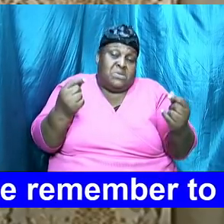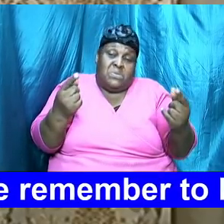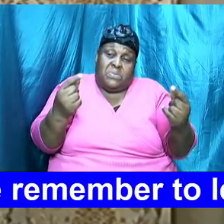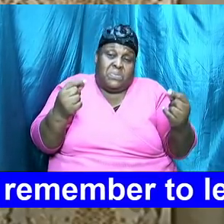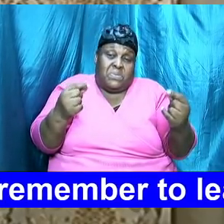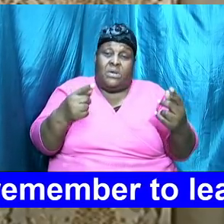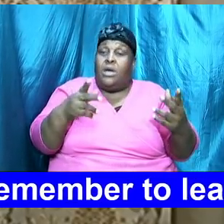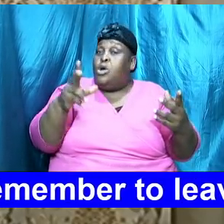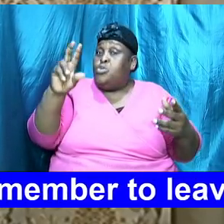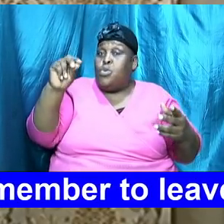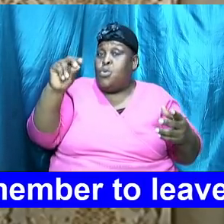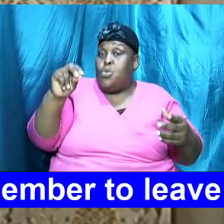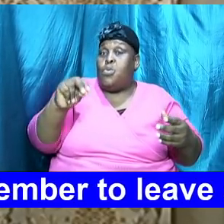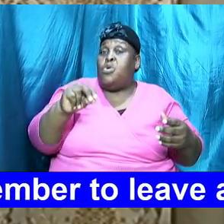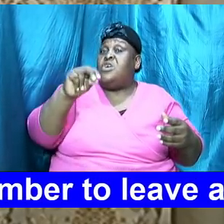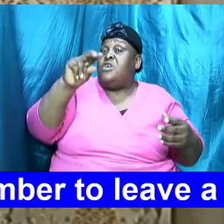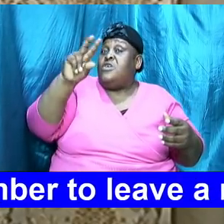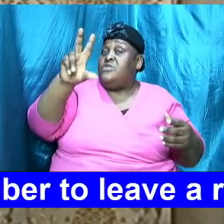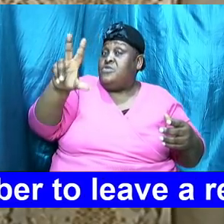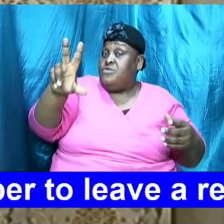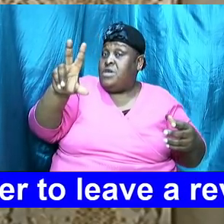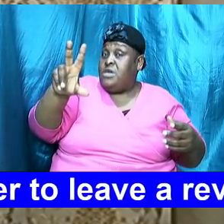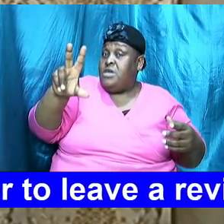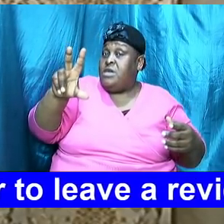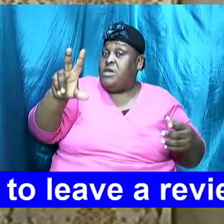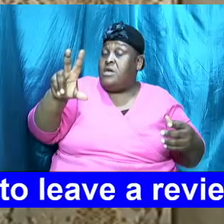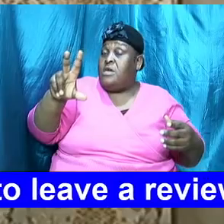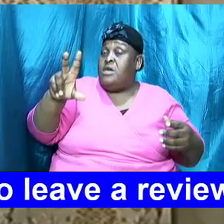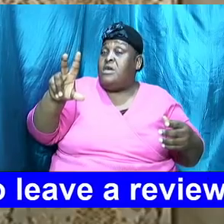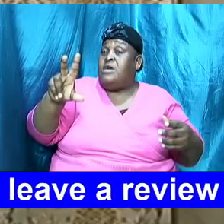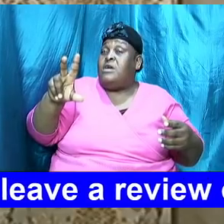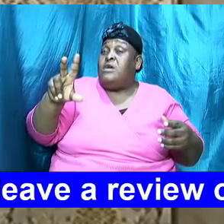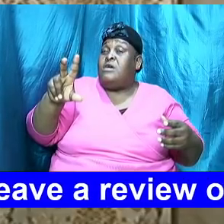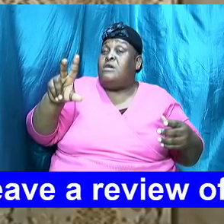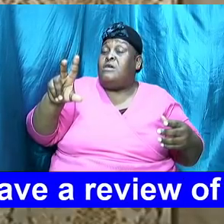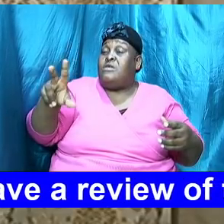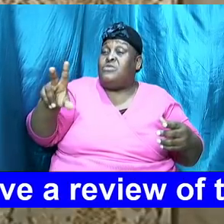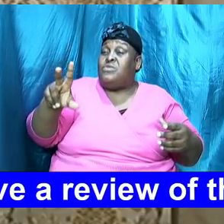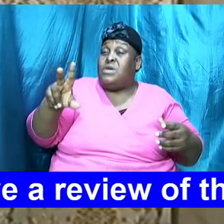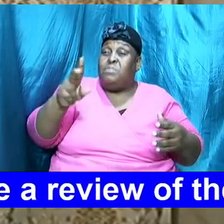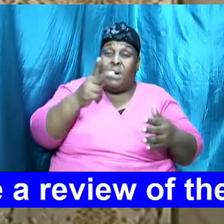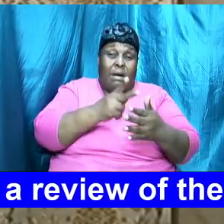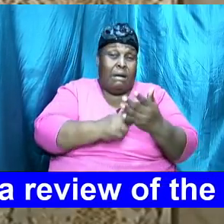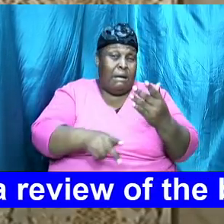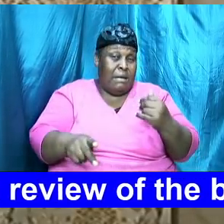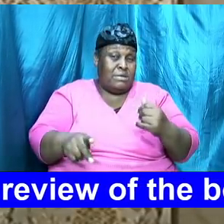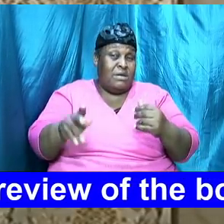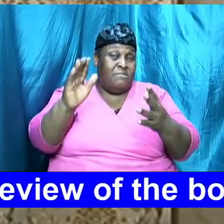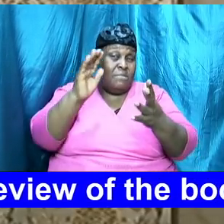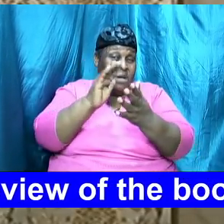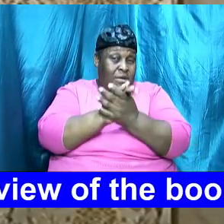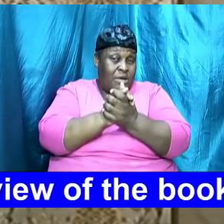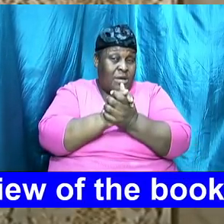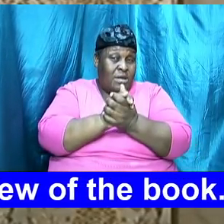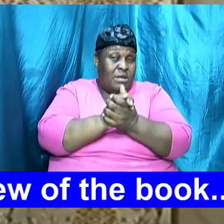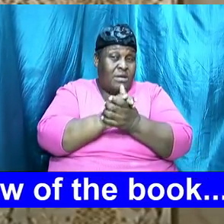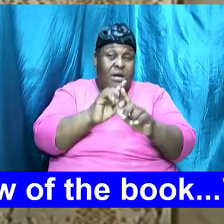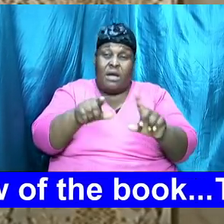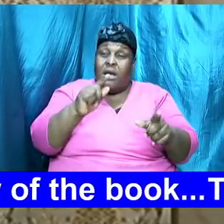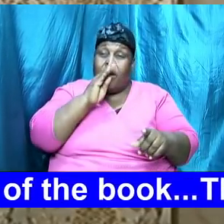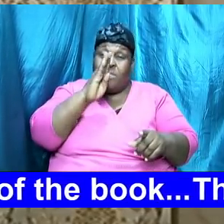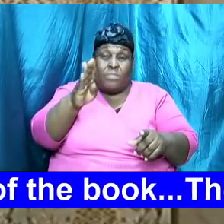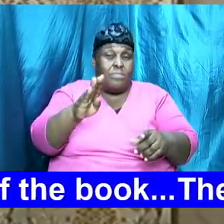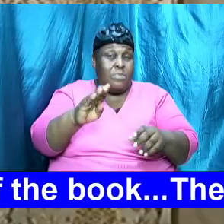a three full cord cannot be broken and we will see from the book of Malachi that it was three of us that were